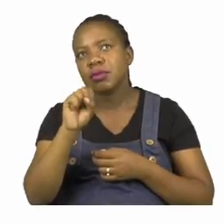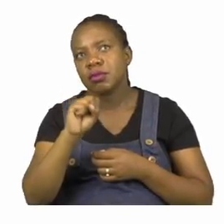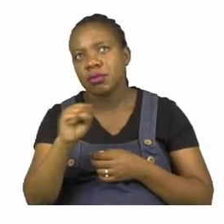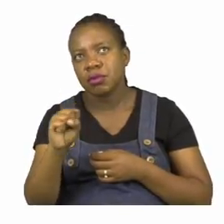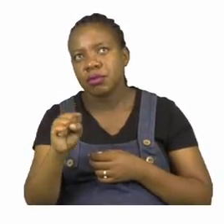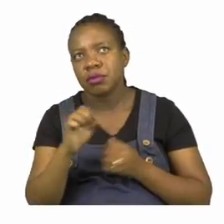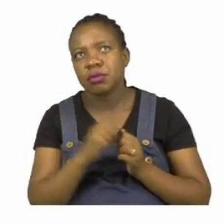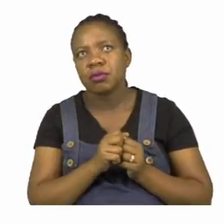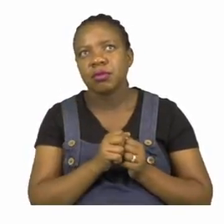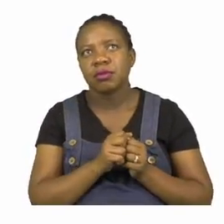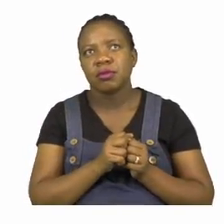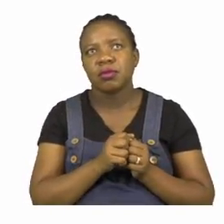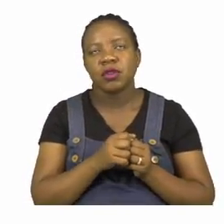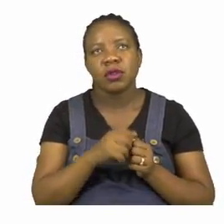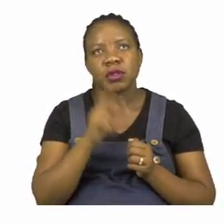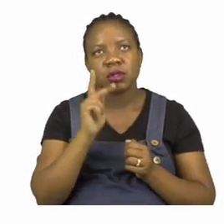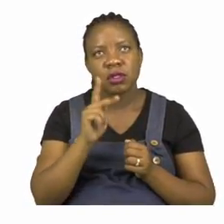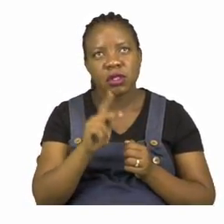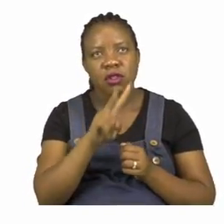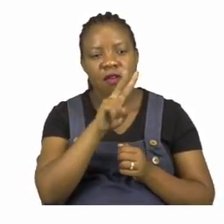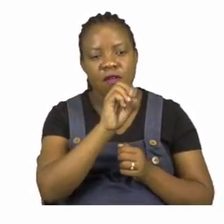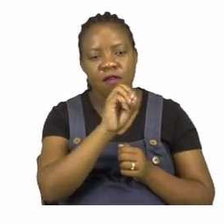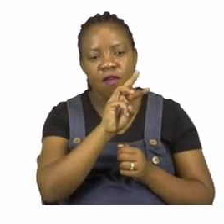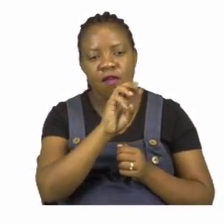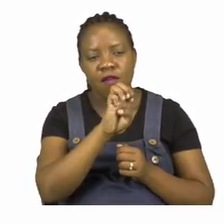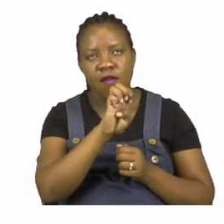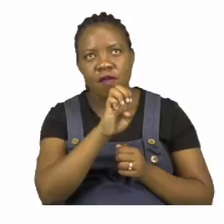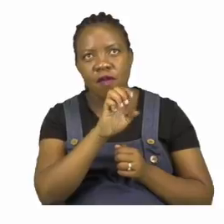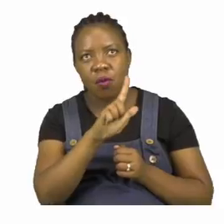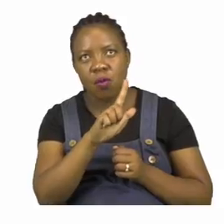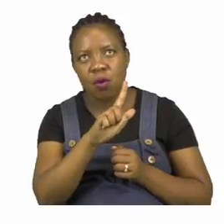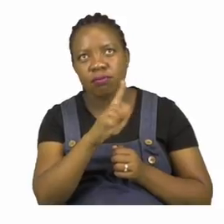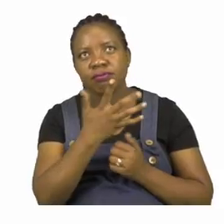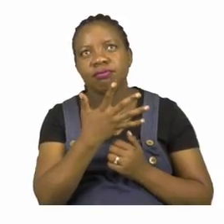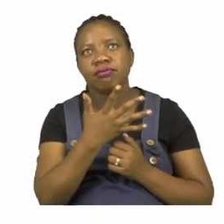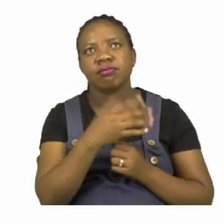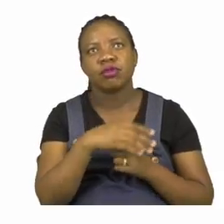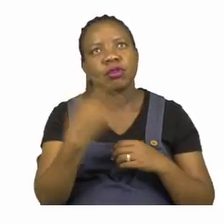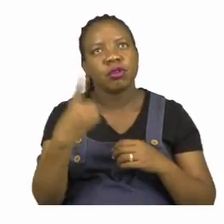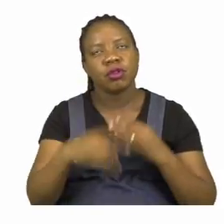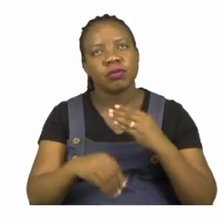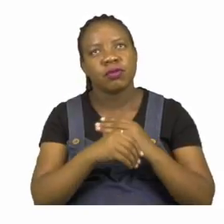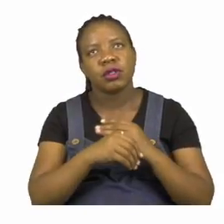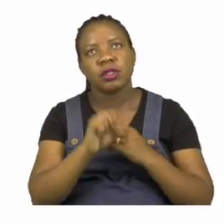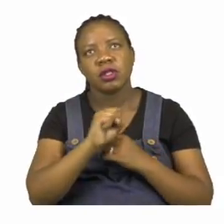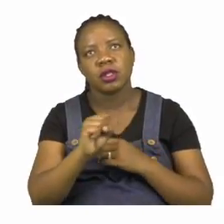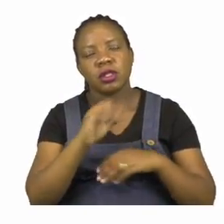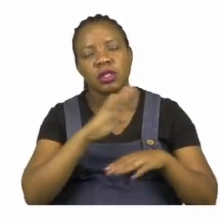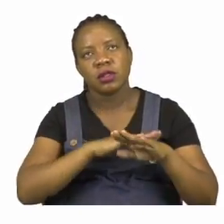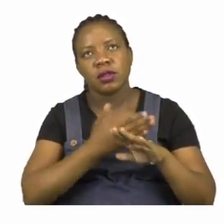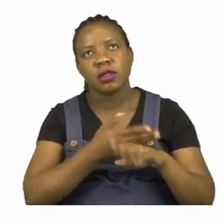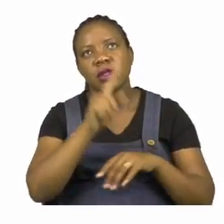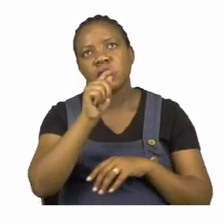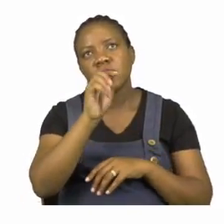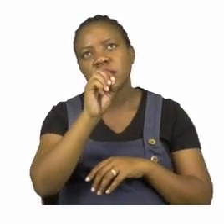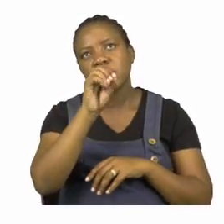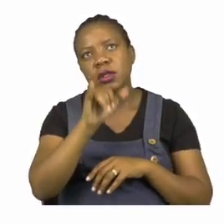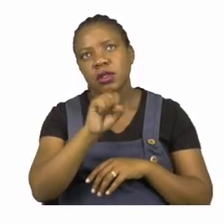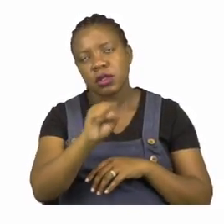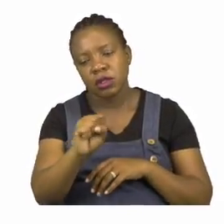F-E we remove it and put V-E-S like knives